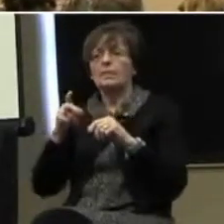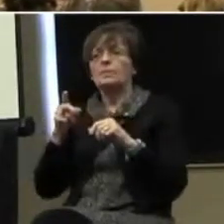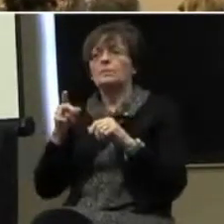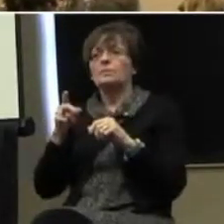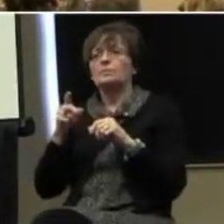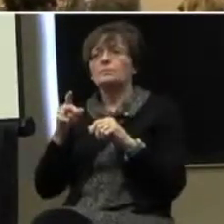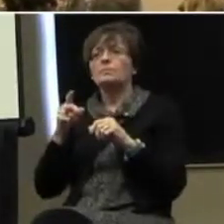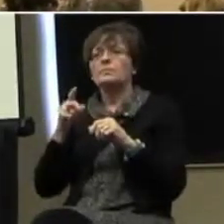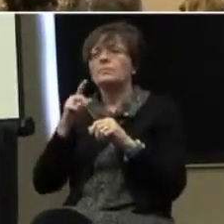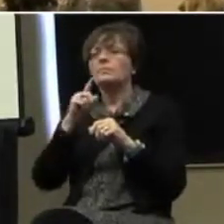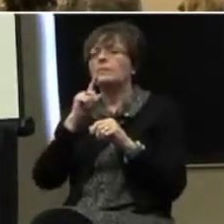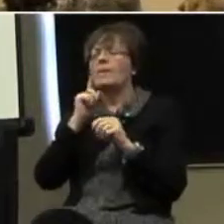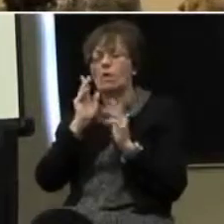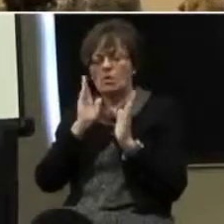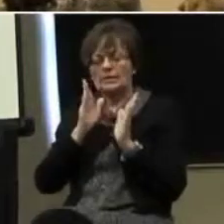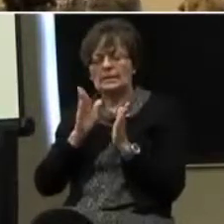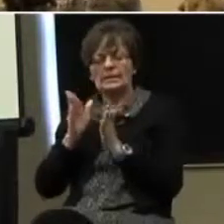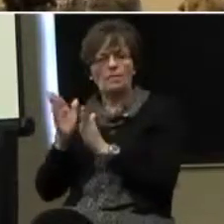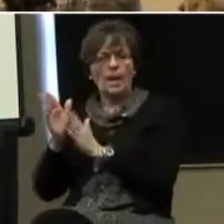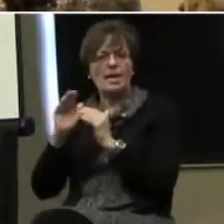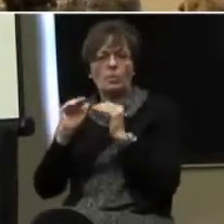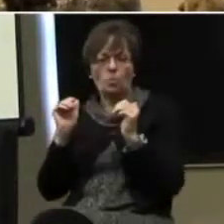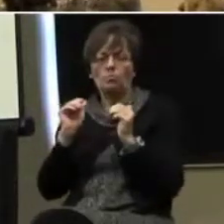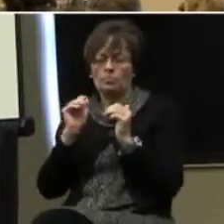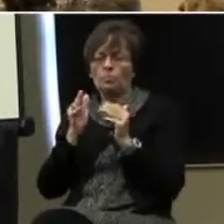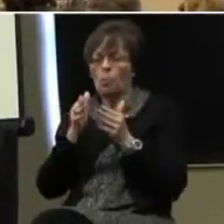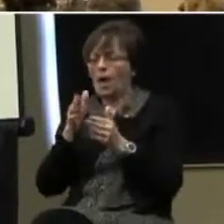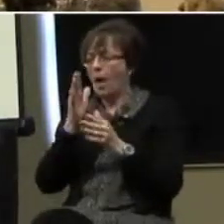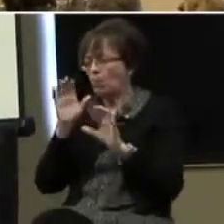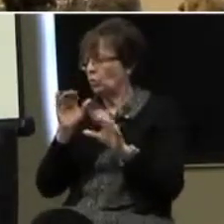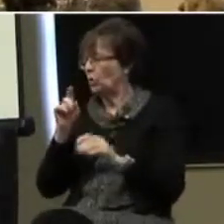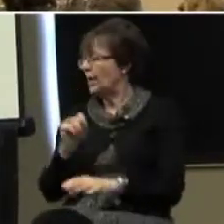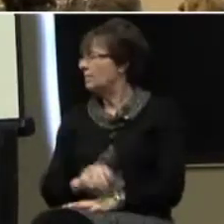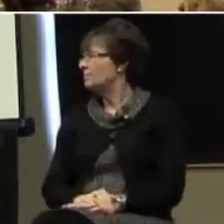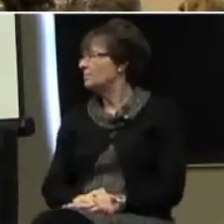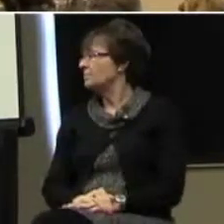And it's going to be in a very systematic way that I'm going to do it.